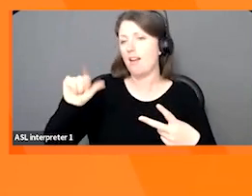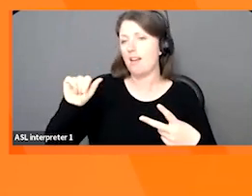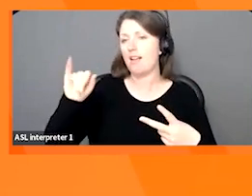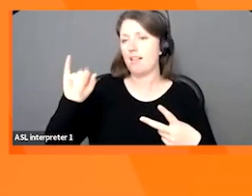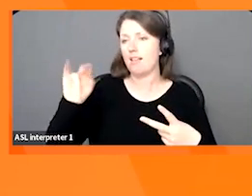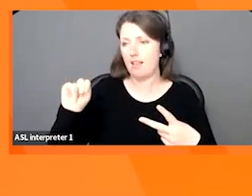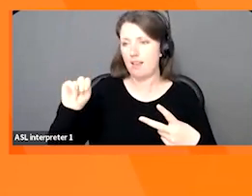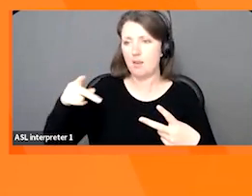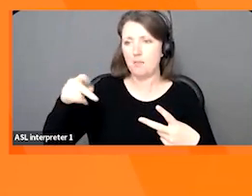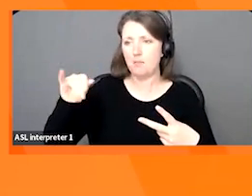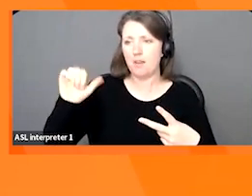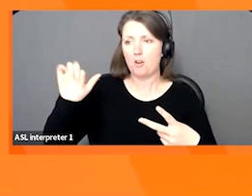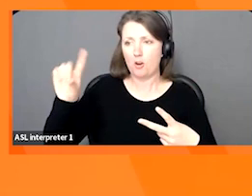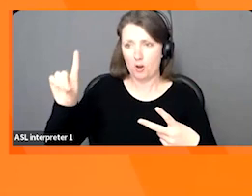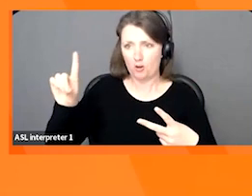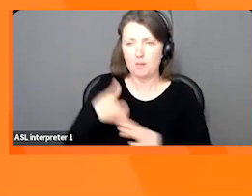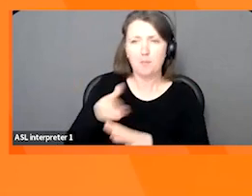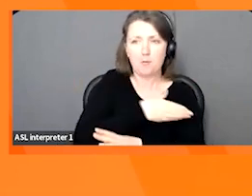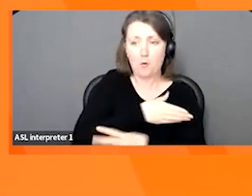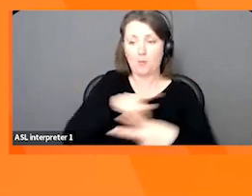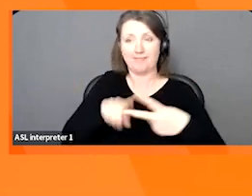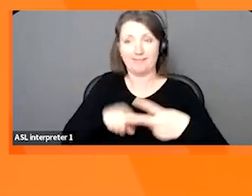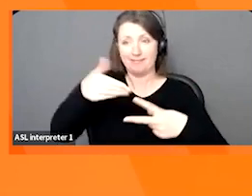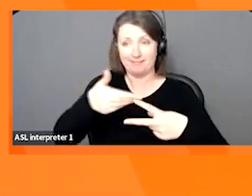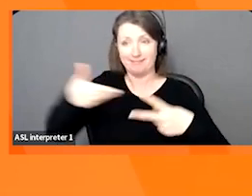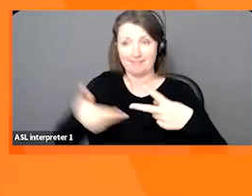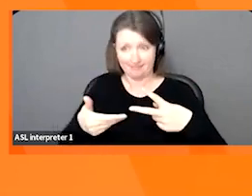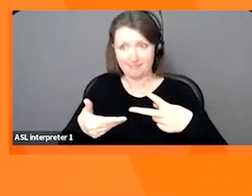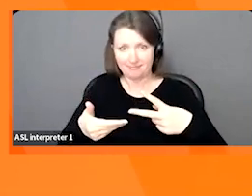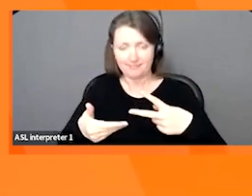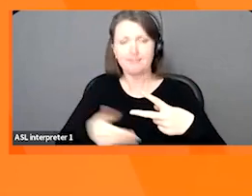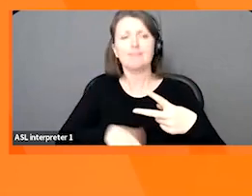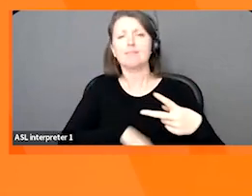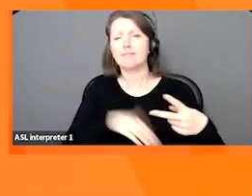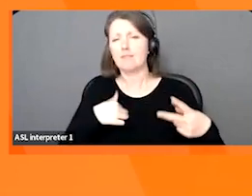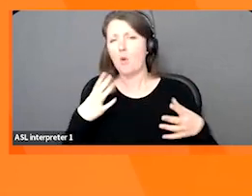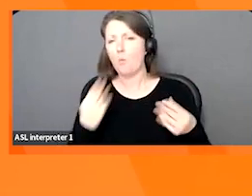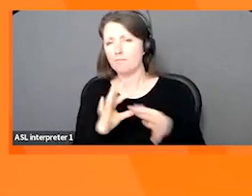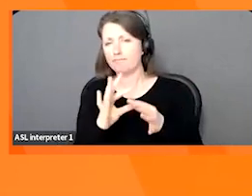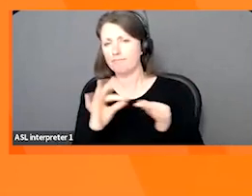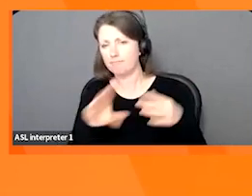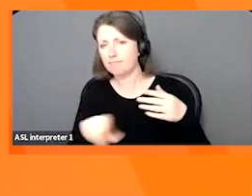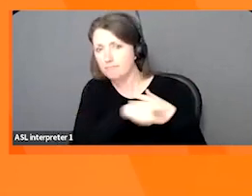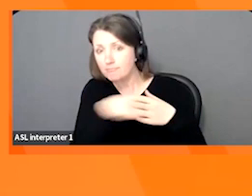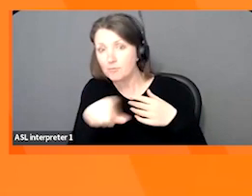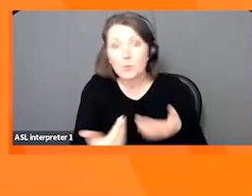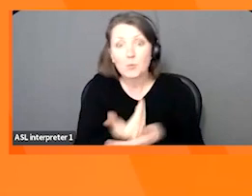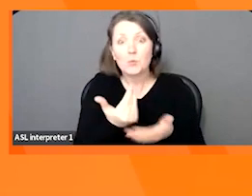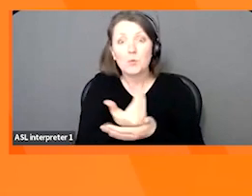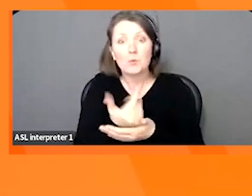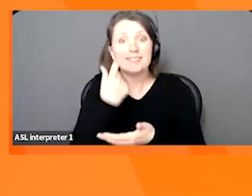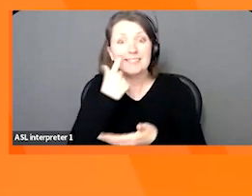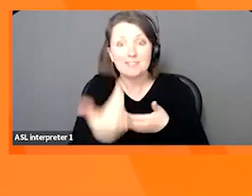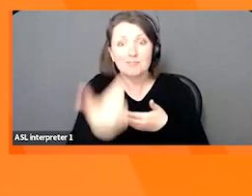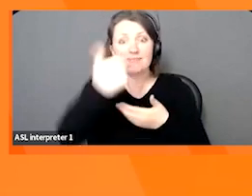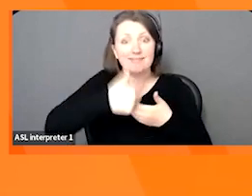Before I introduce both Alain and Linda to you, some of you here are new to Innovation Guelph. So I'd like just to do a